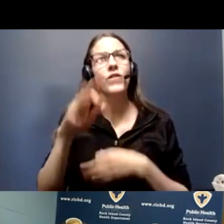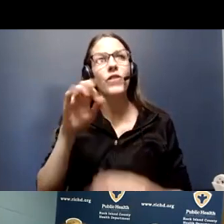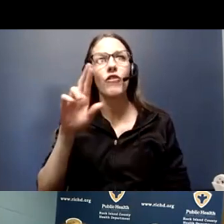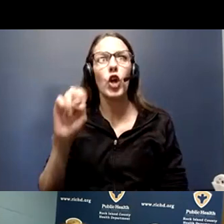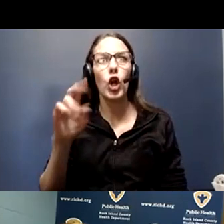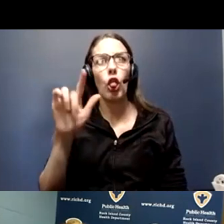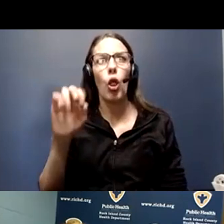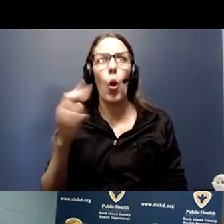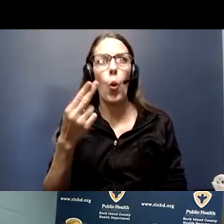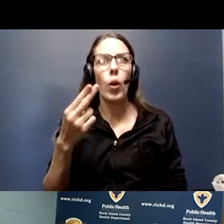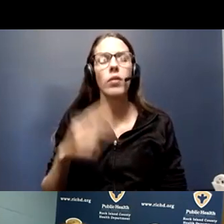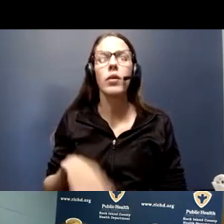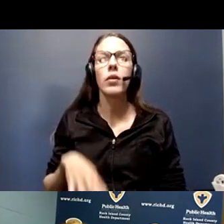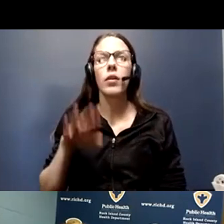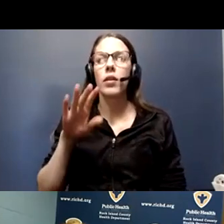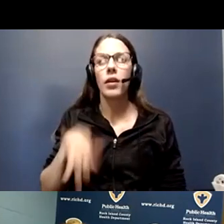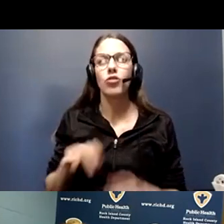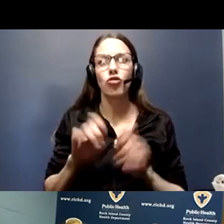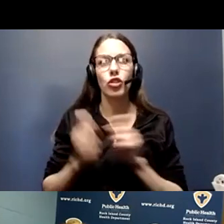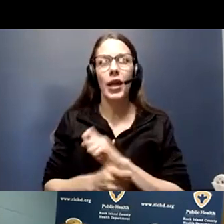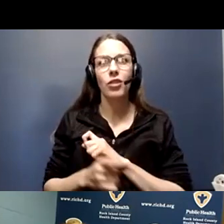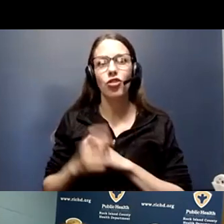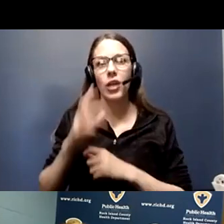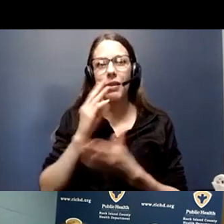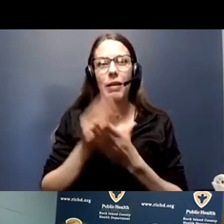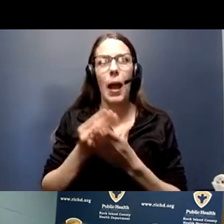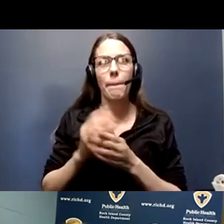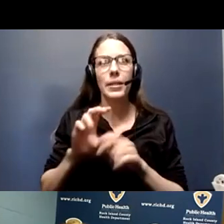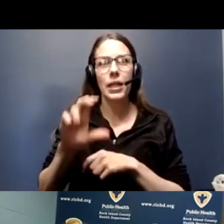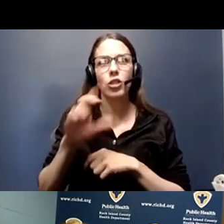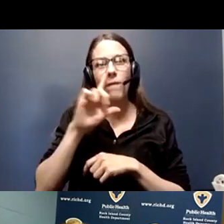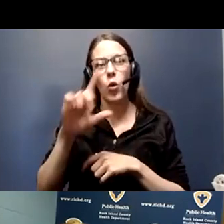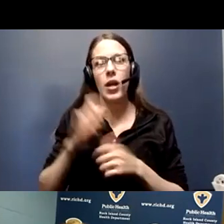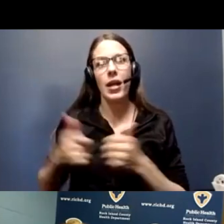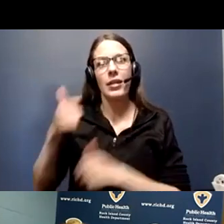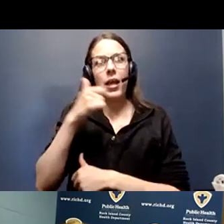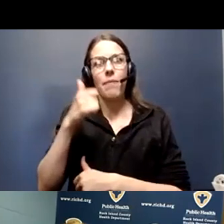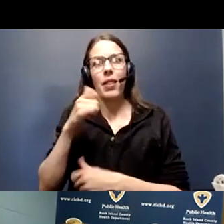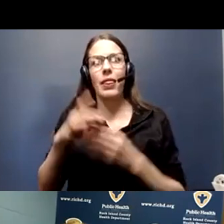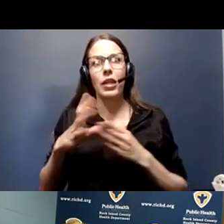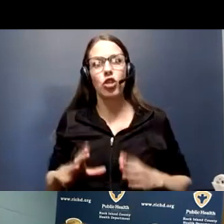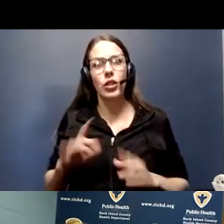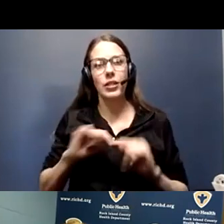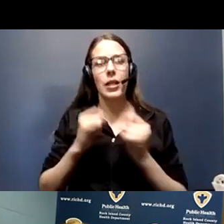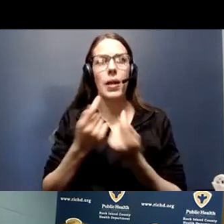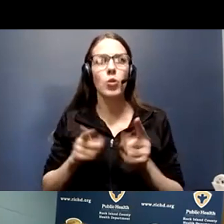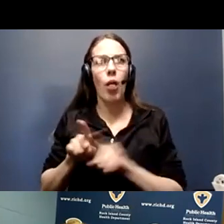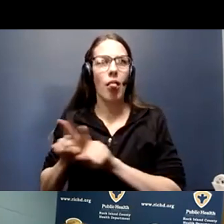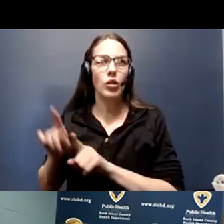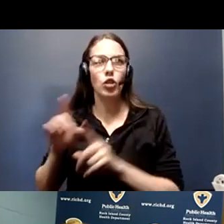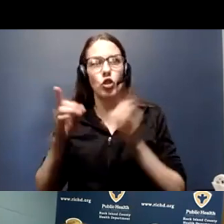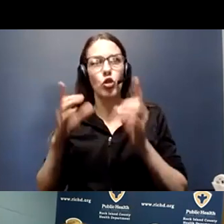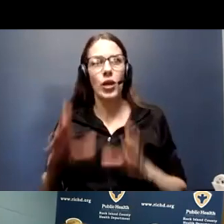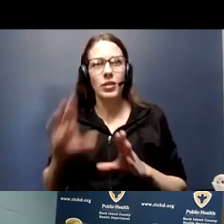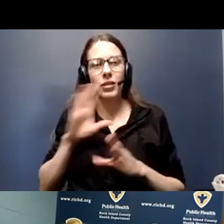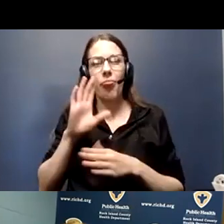We also had a change in compensation for our executive leadership team, as well as our directors, where compensation